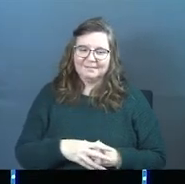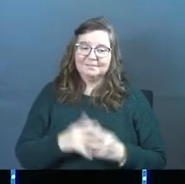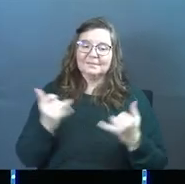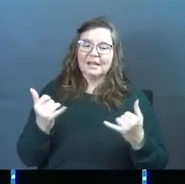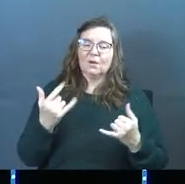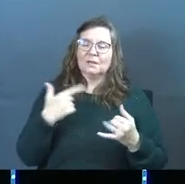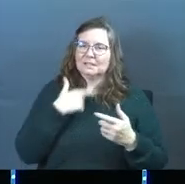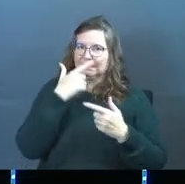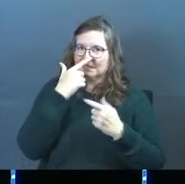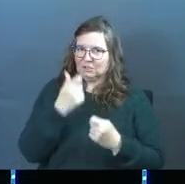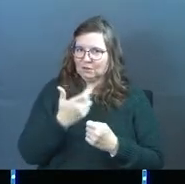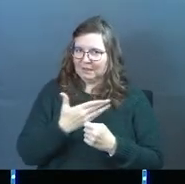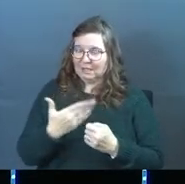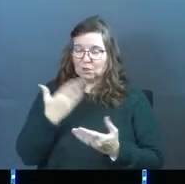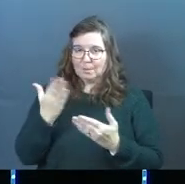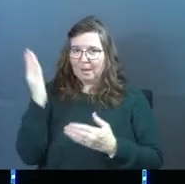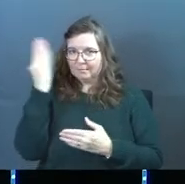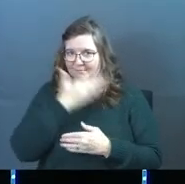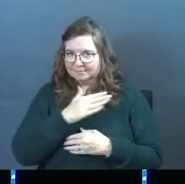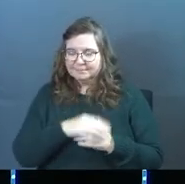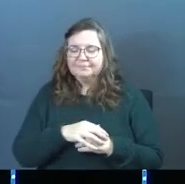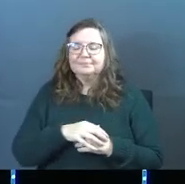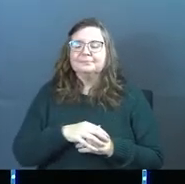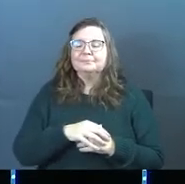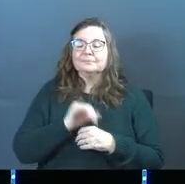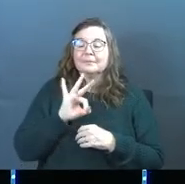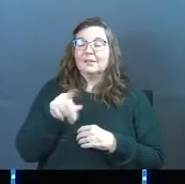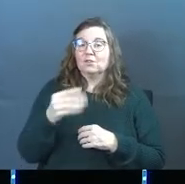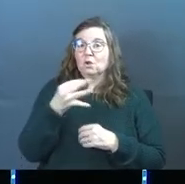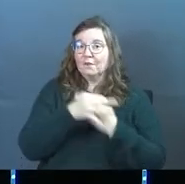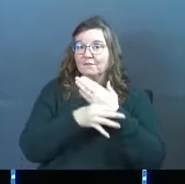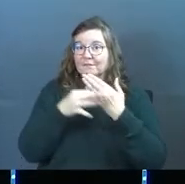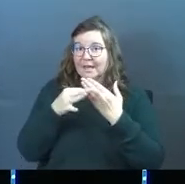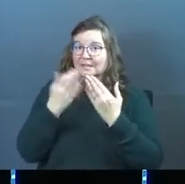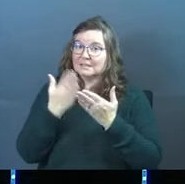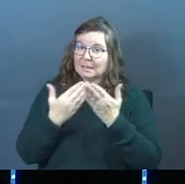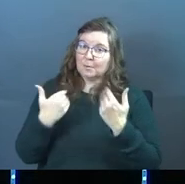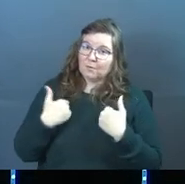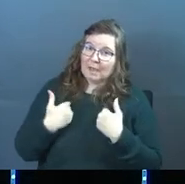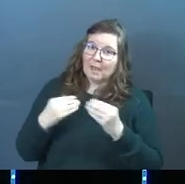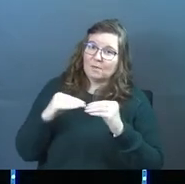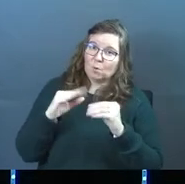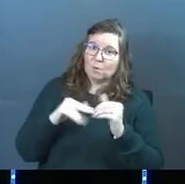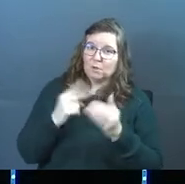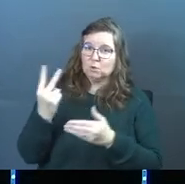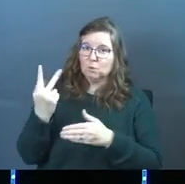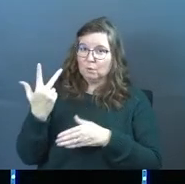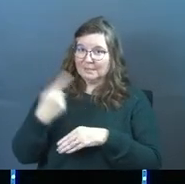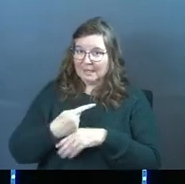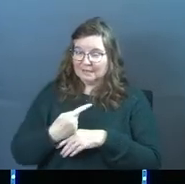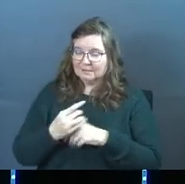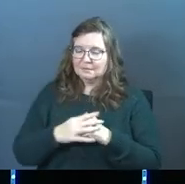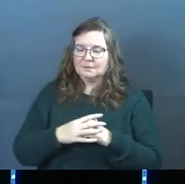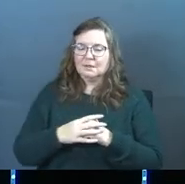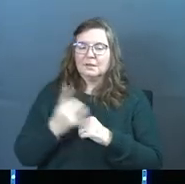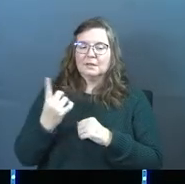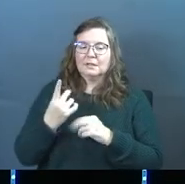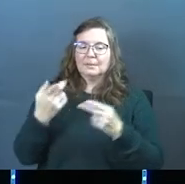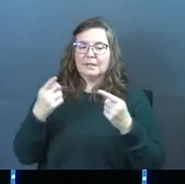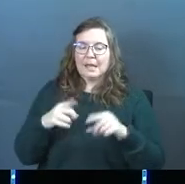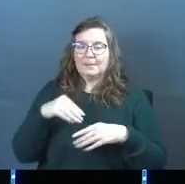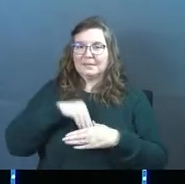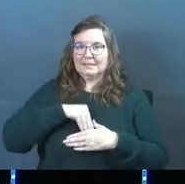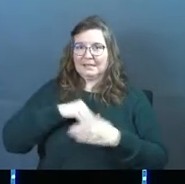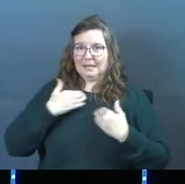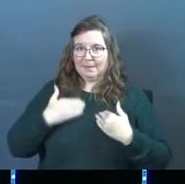Now, here's an interesting little thing that you may not know. if you've ever fasted, and some of you have more than two or three days, there's something that